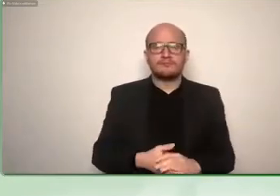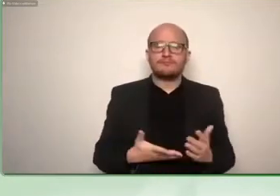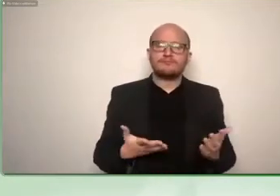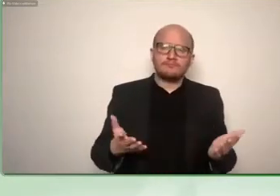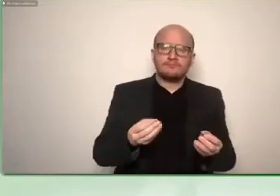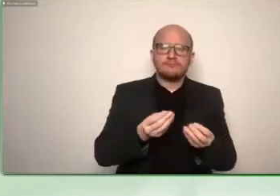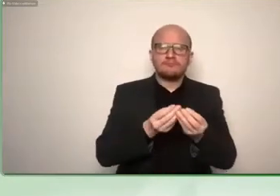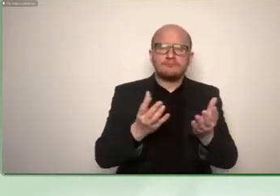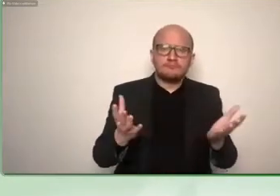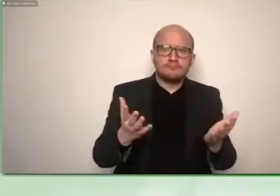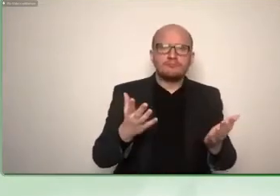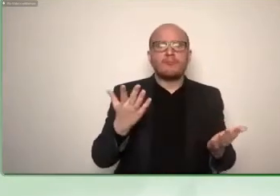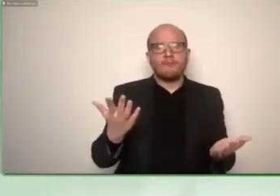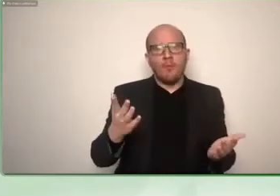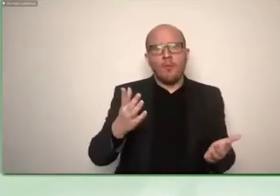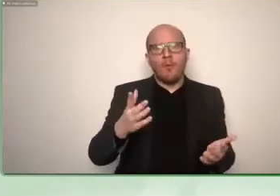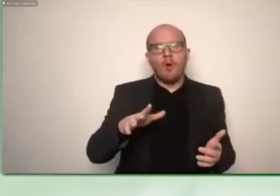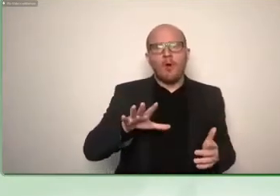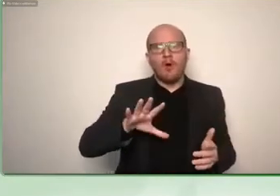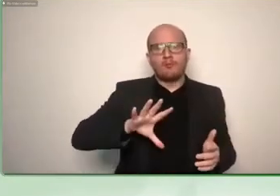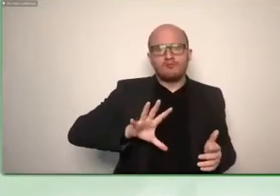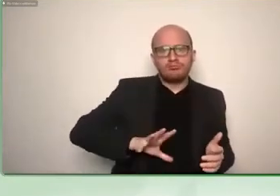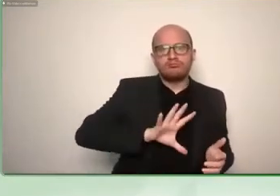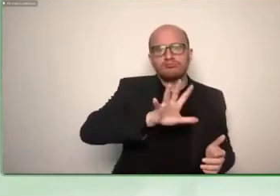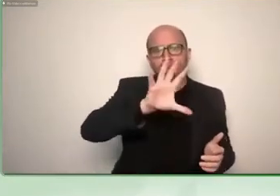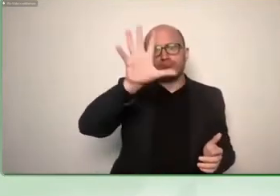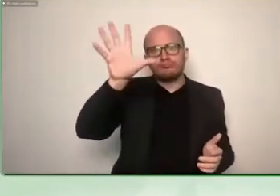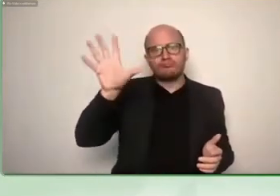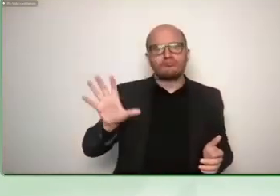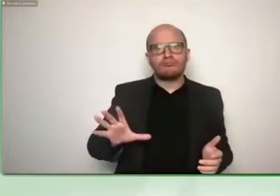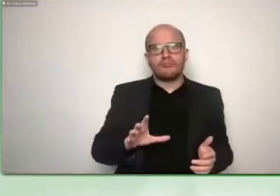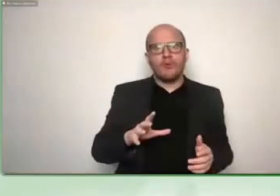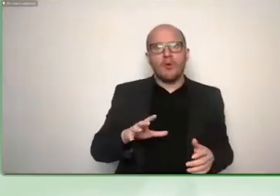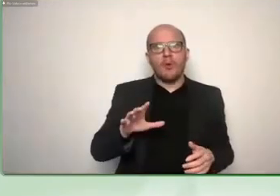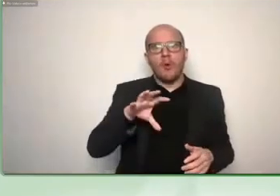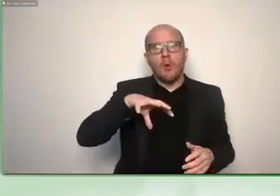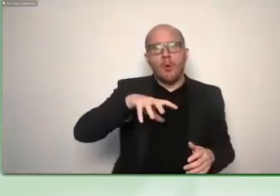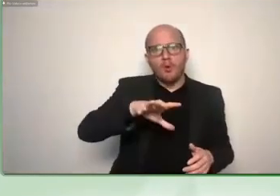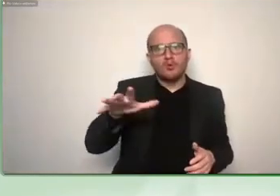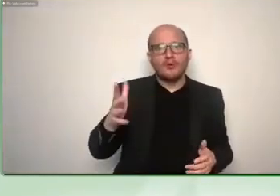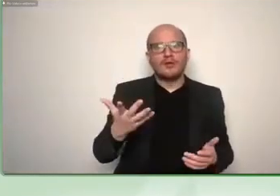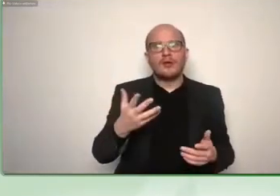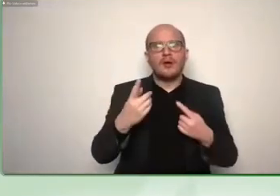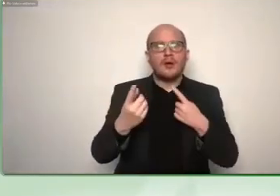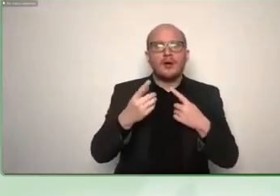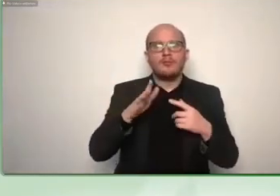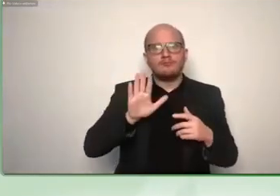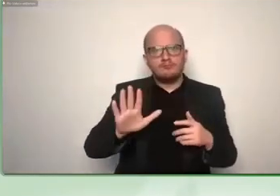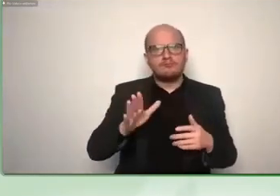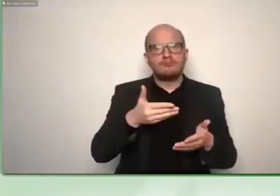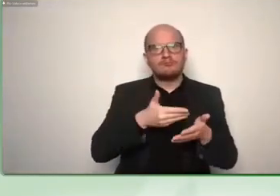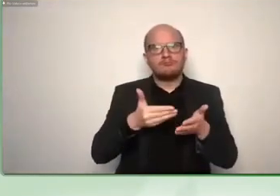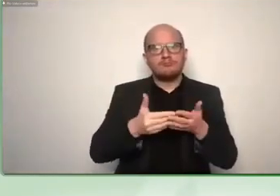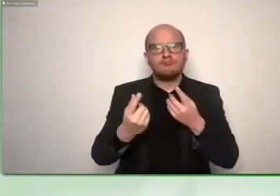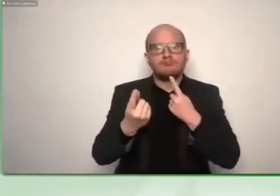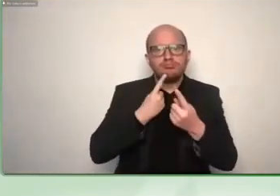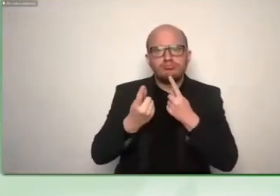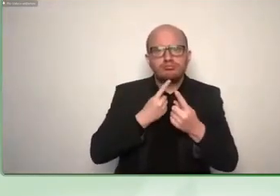-speaking countries in the czech republic and some of the um northern countries anyway